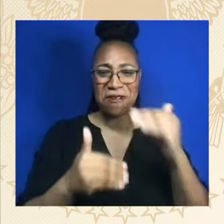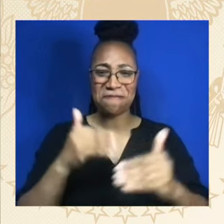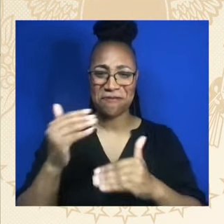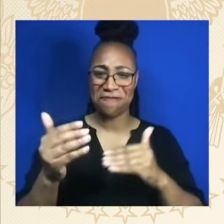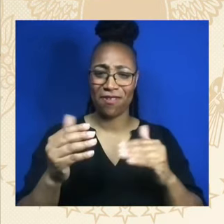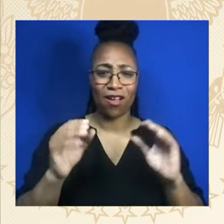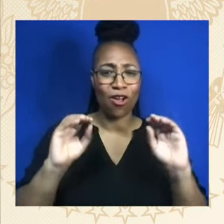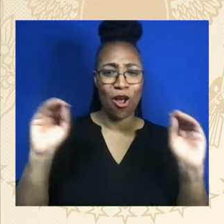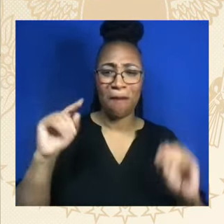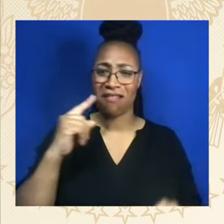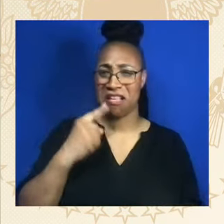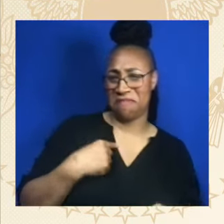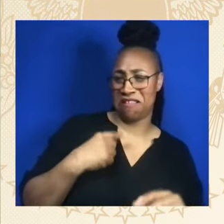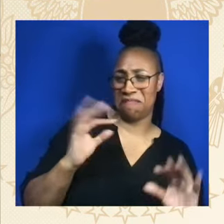me.